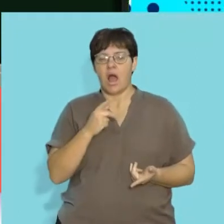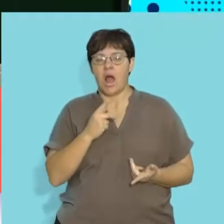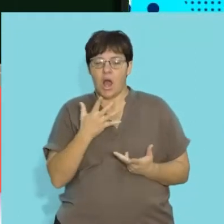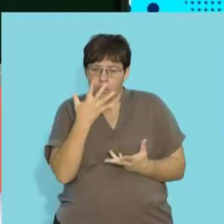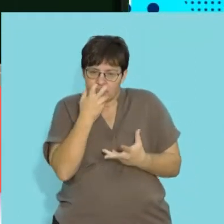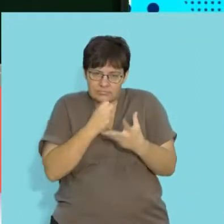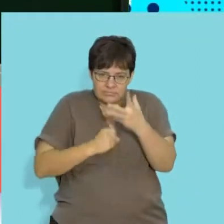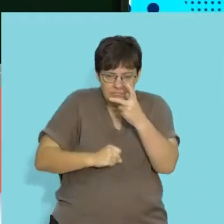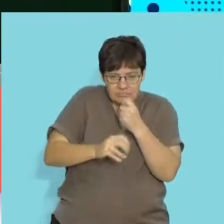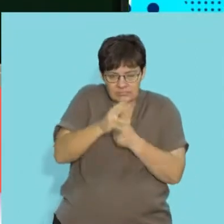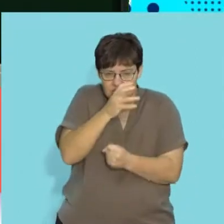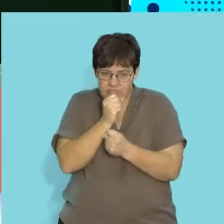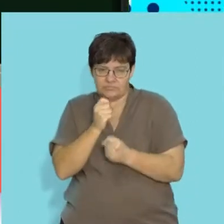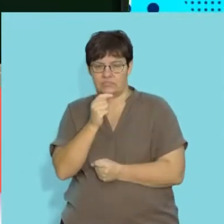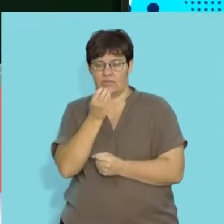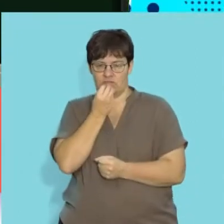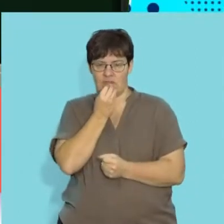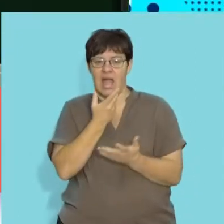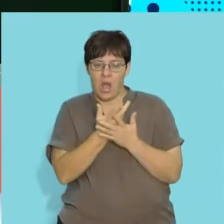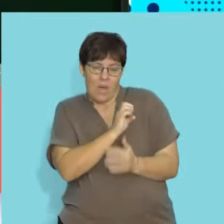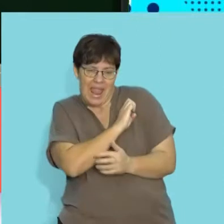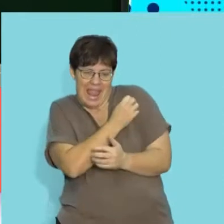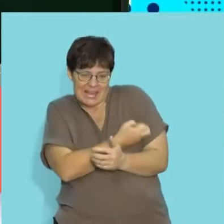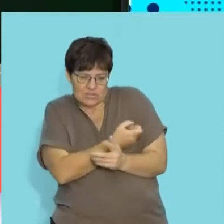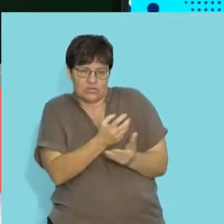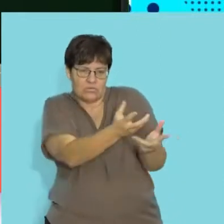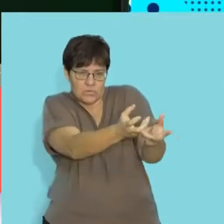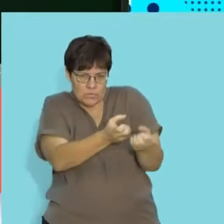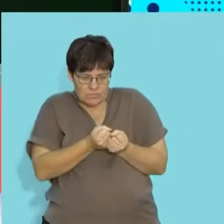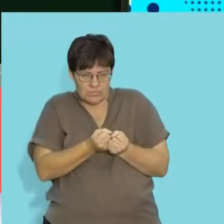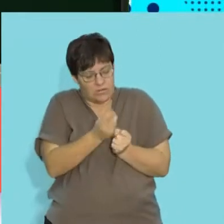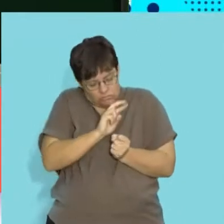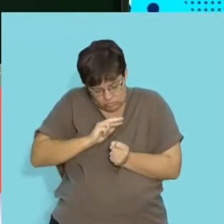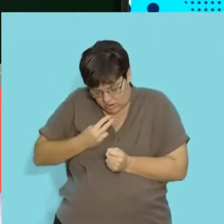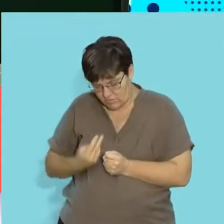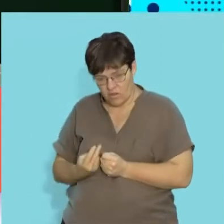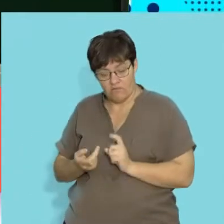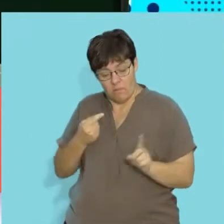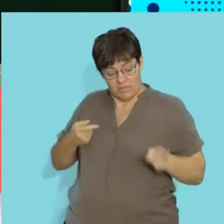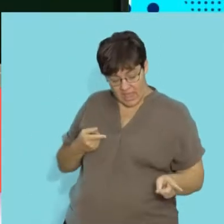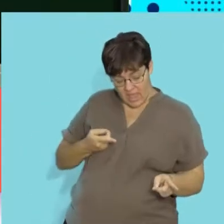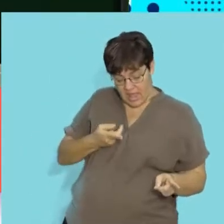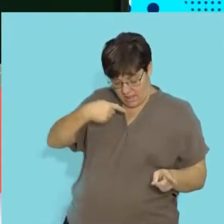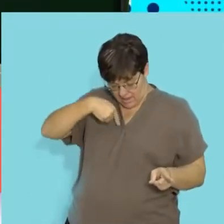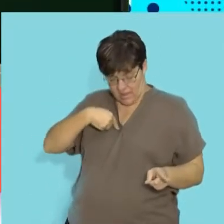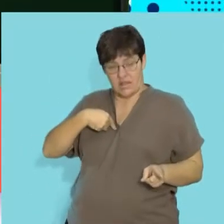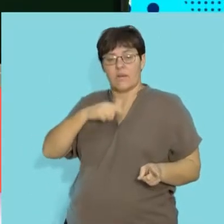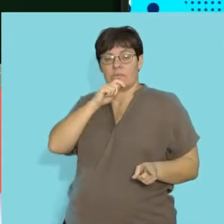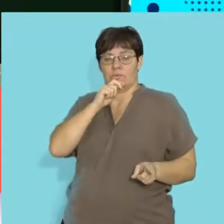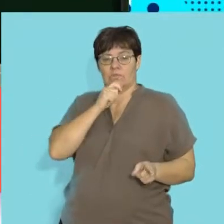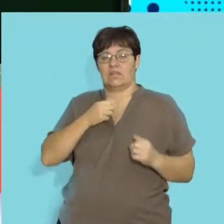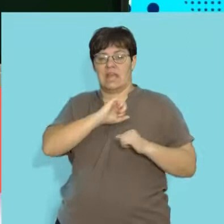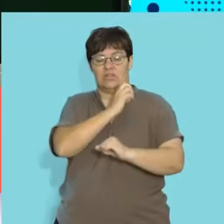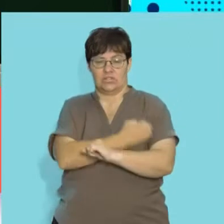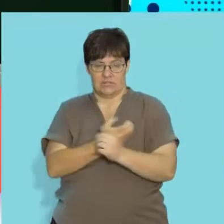consuming, and the concept of consuming refers to how energy is being used or transferred from a producer to an individual